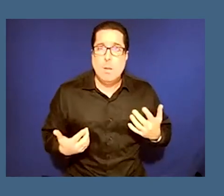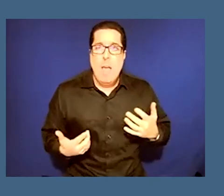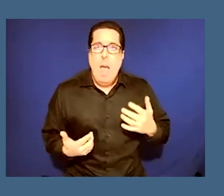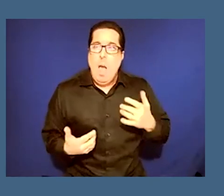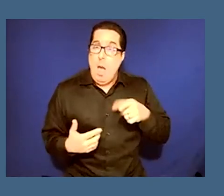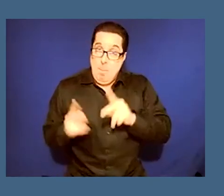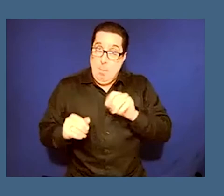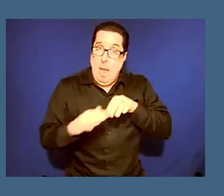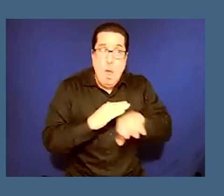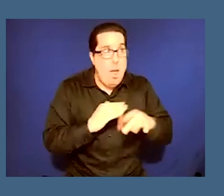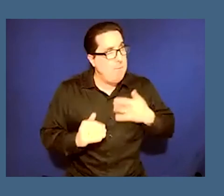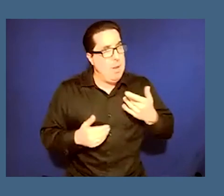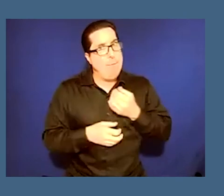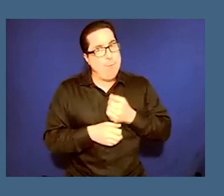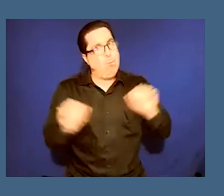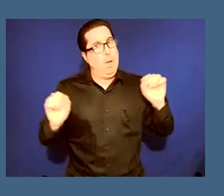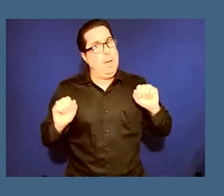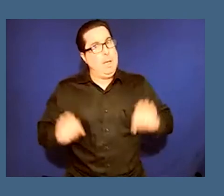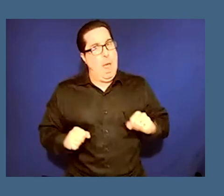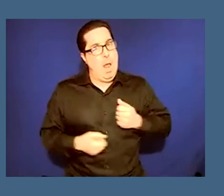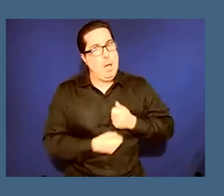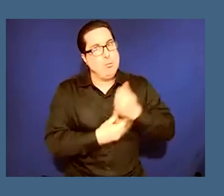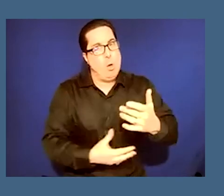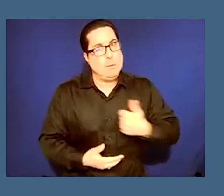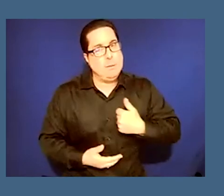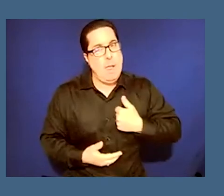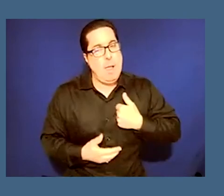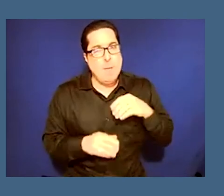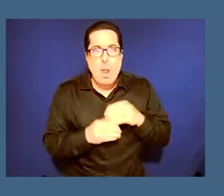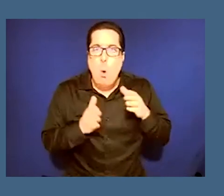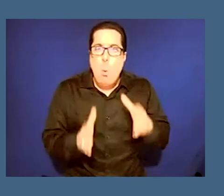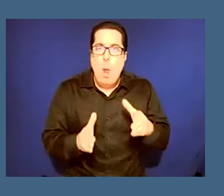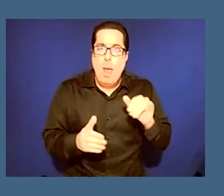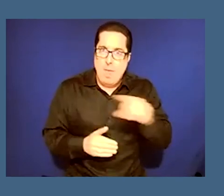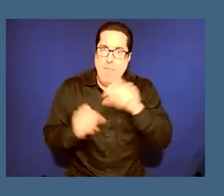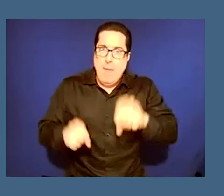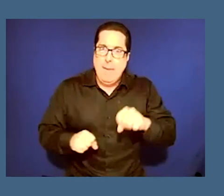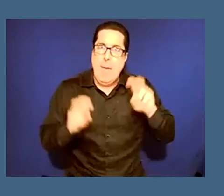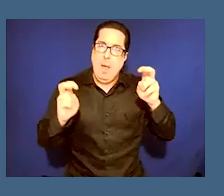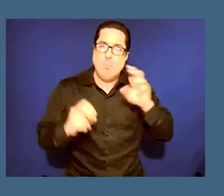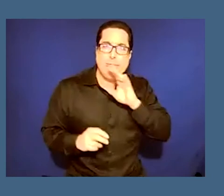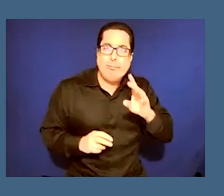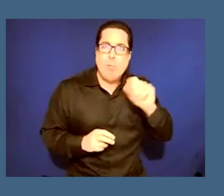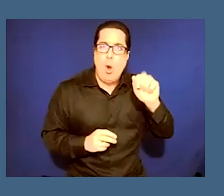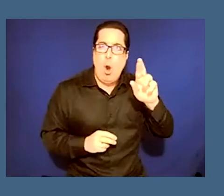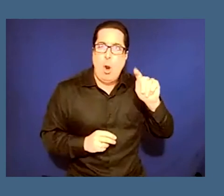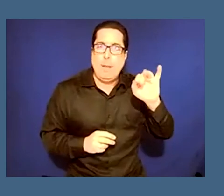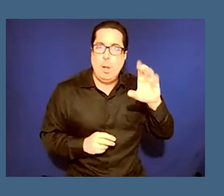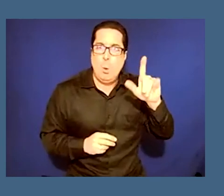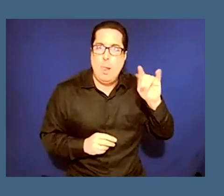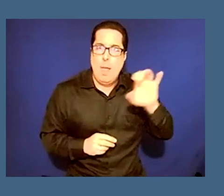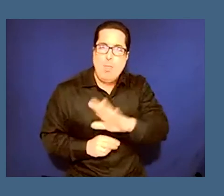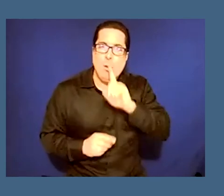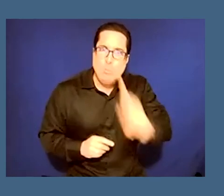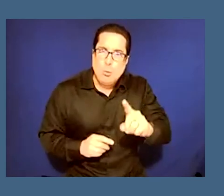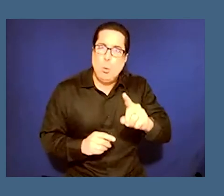themselves with you know in a way where they're able to articulate their true purpose the purpose of